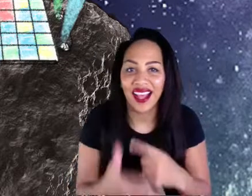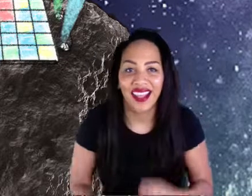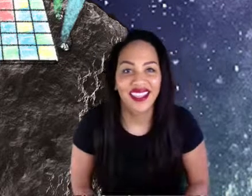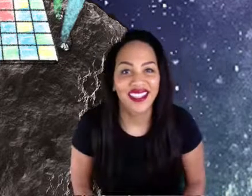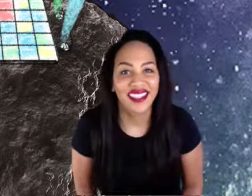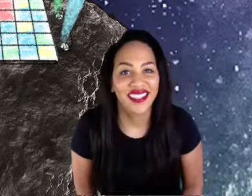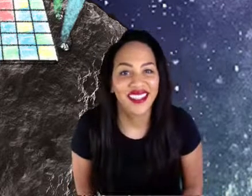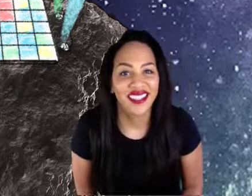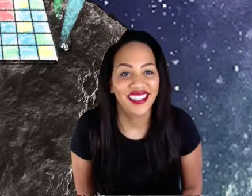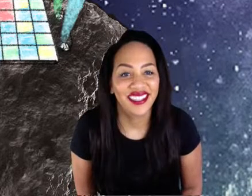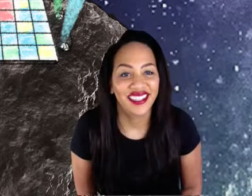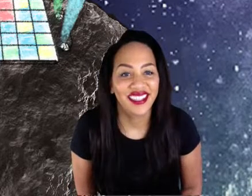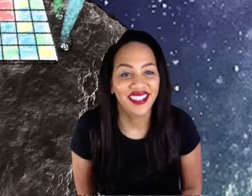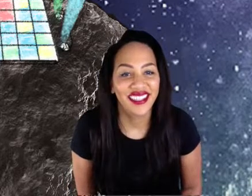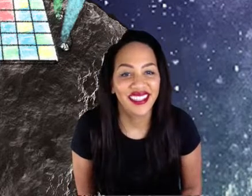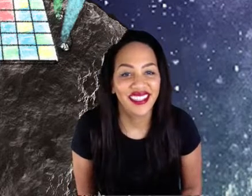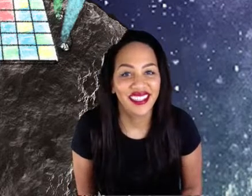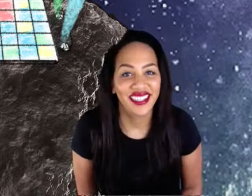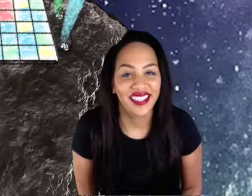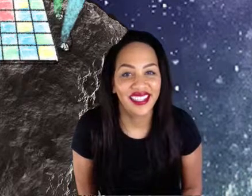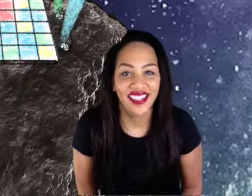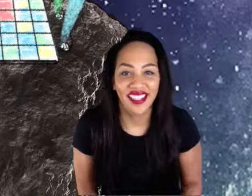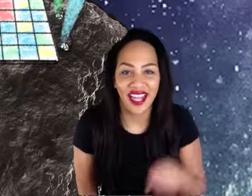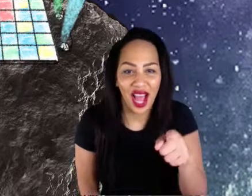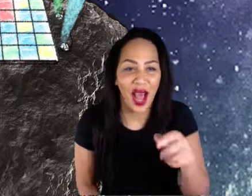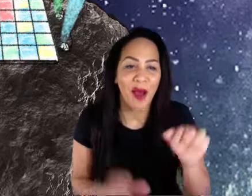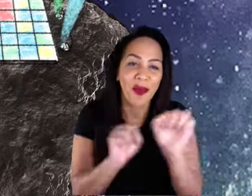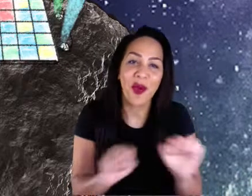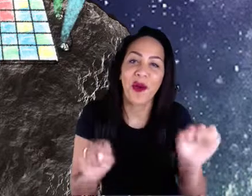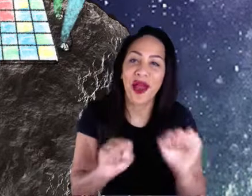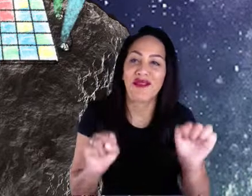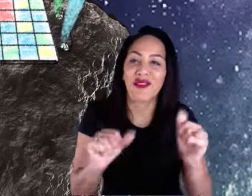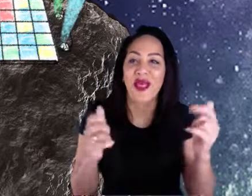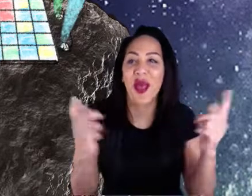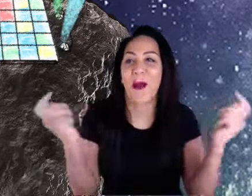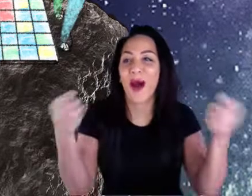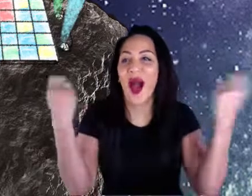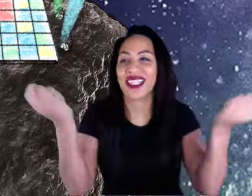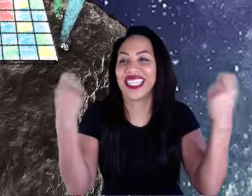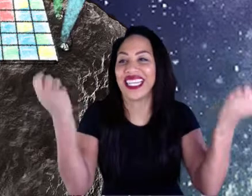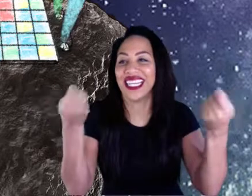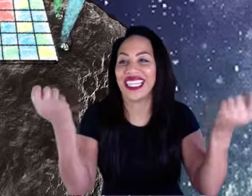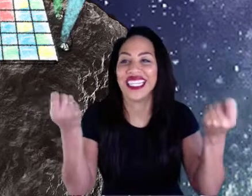And it's great that we get to finish the party location. Has anybody got any questions?